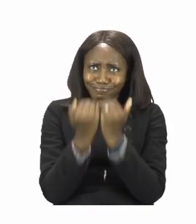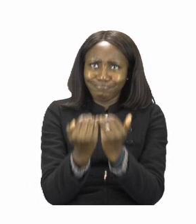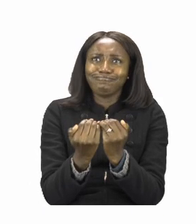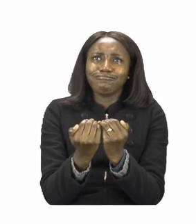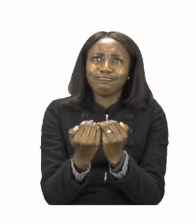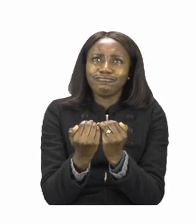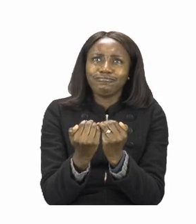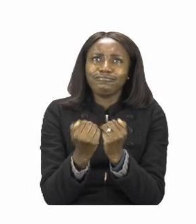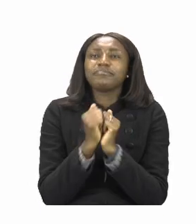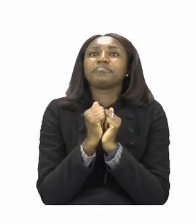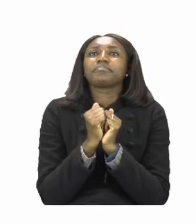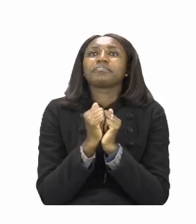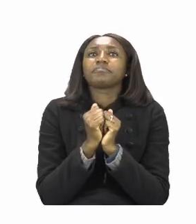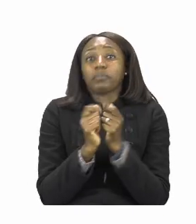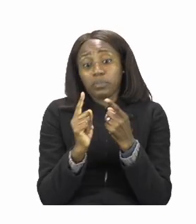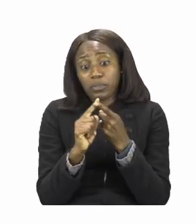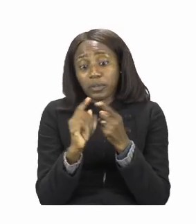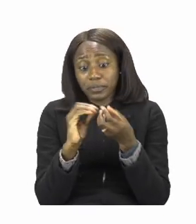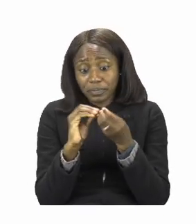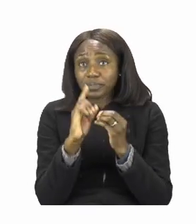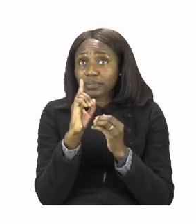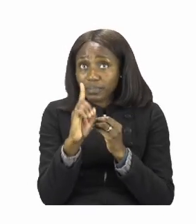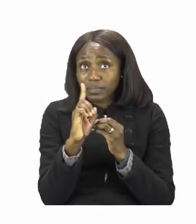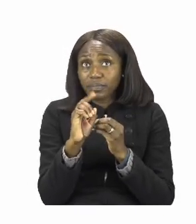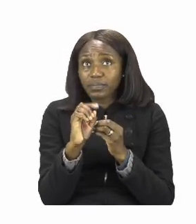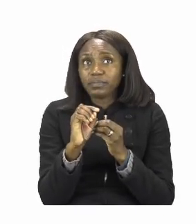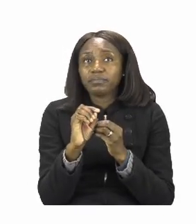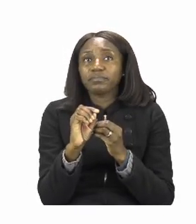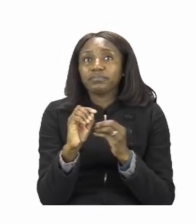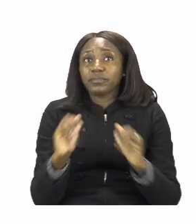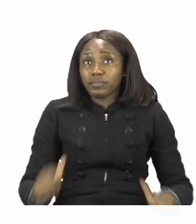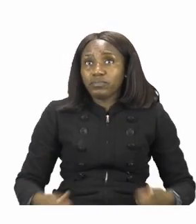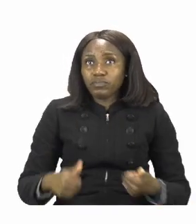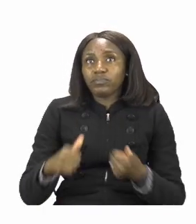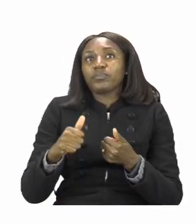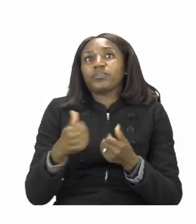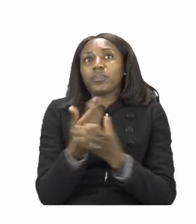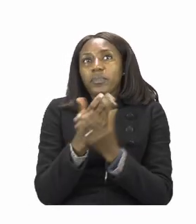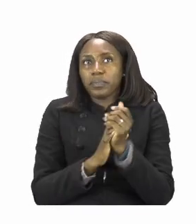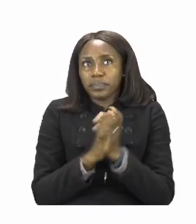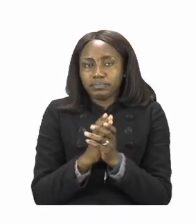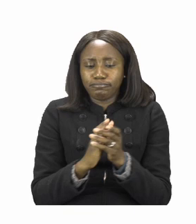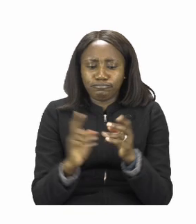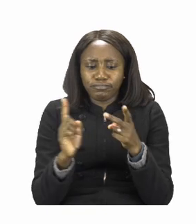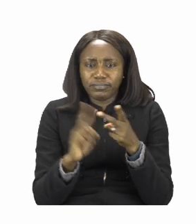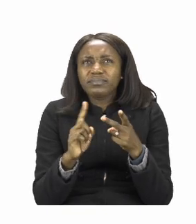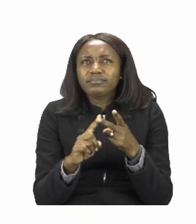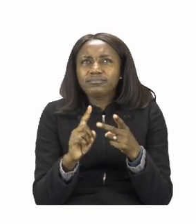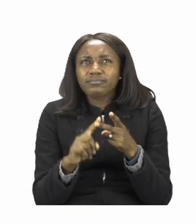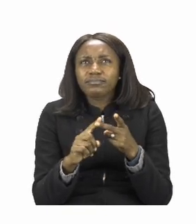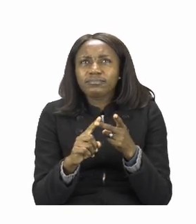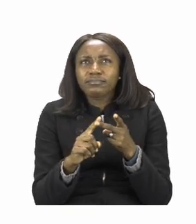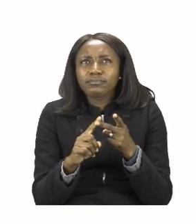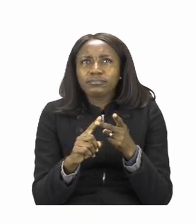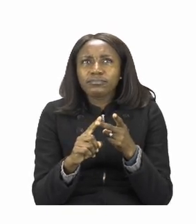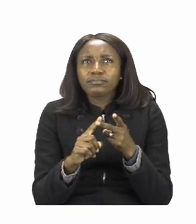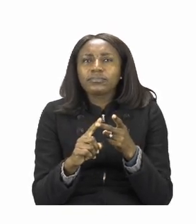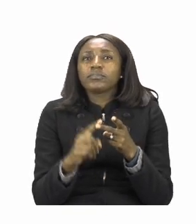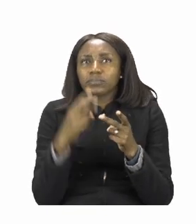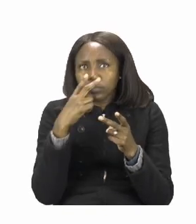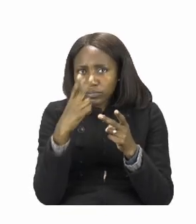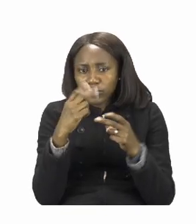them before you touch anything. The next one that we're going to take is the one of the bowel.